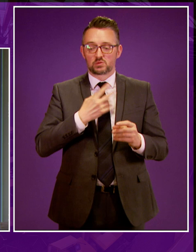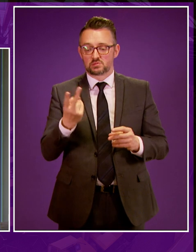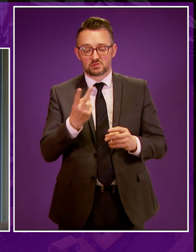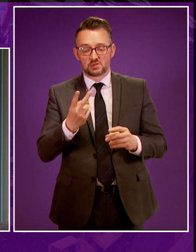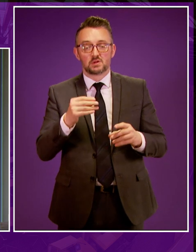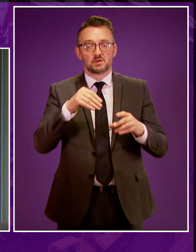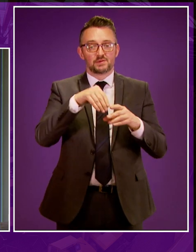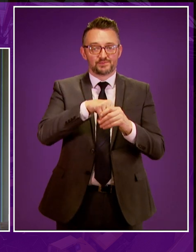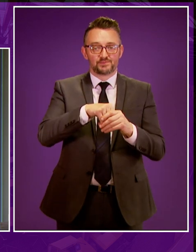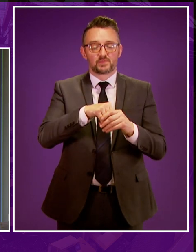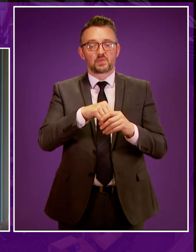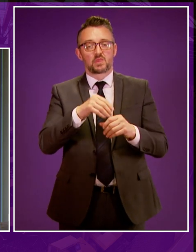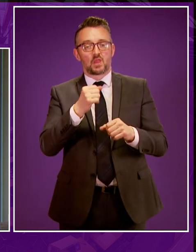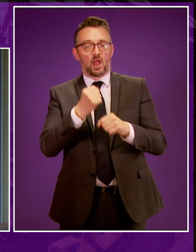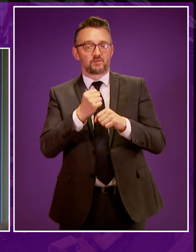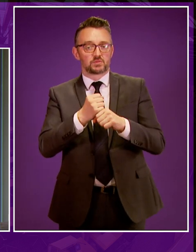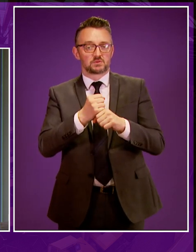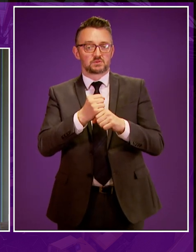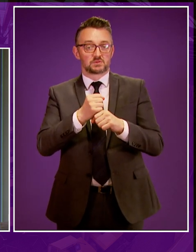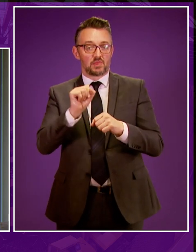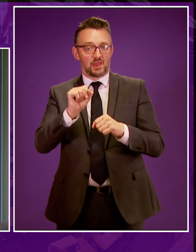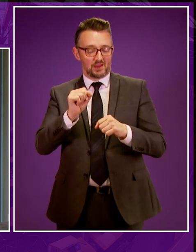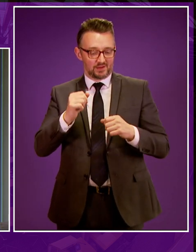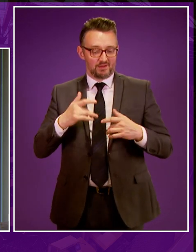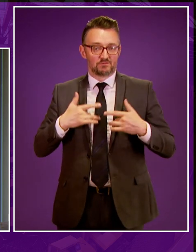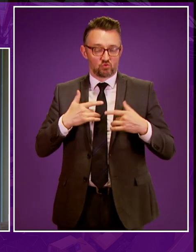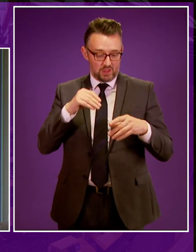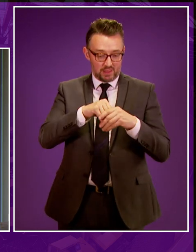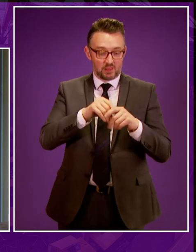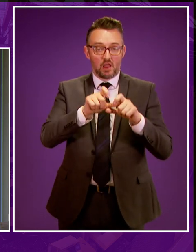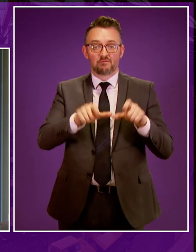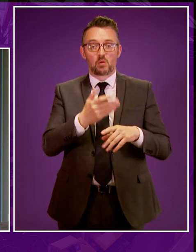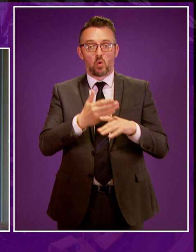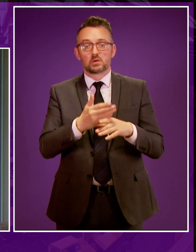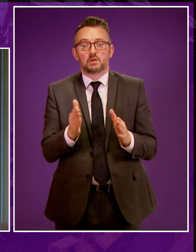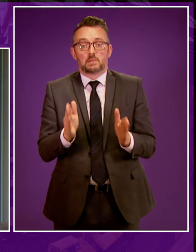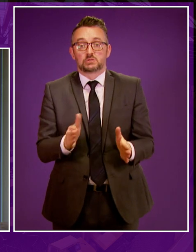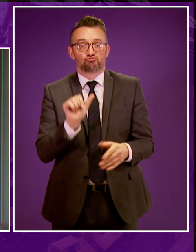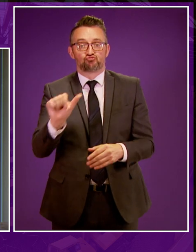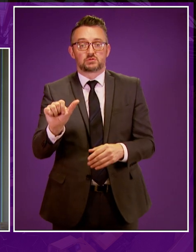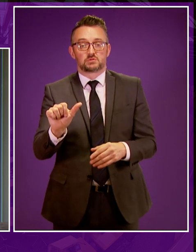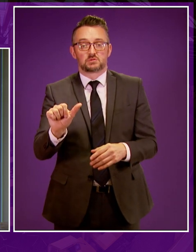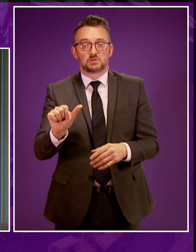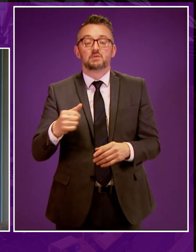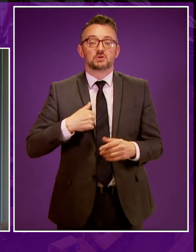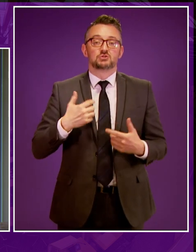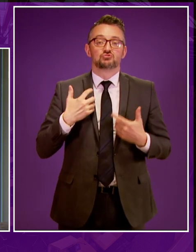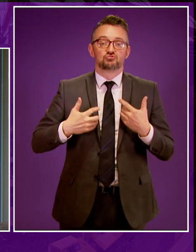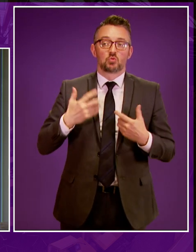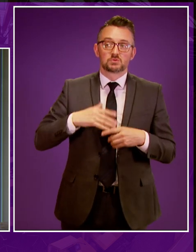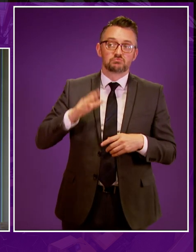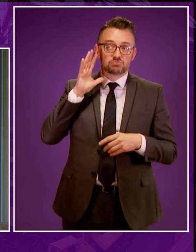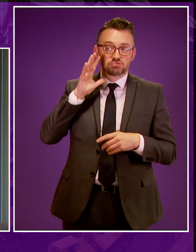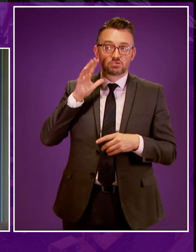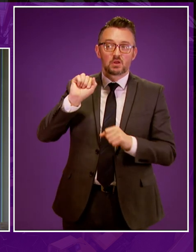government's position in the next iteration of the national planning framework is, in my view, imperative, and I would be keen to hear